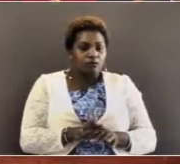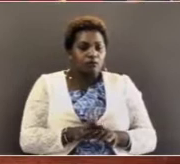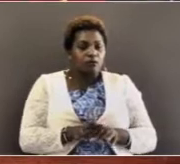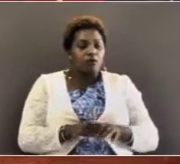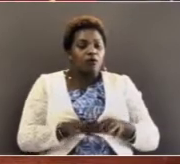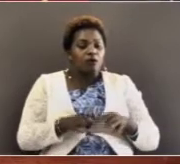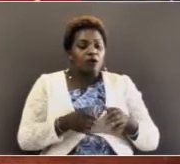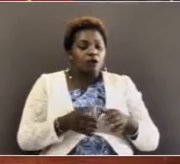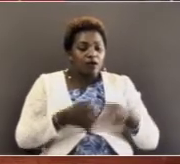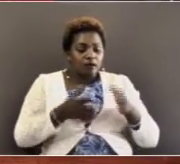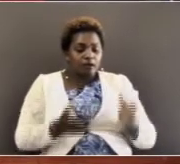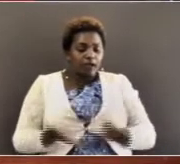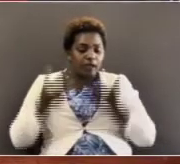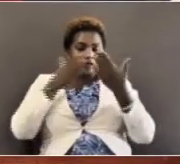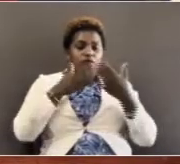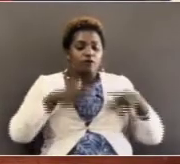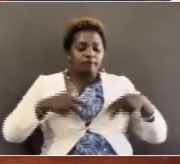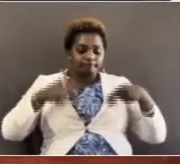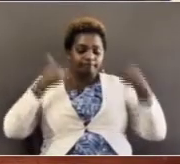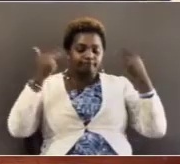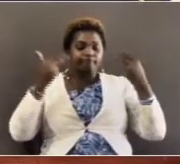and seemingly the resurrection